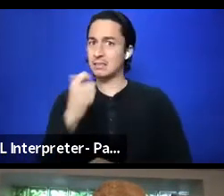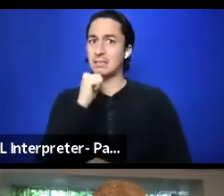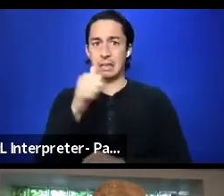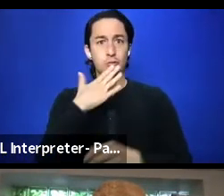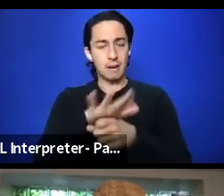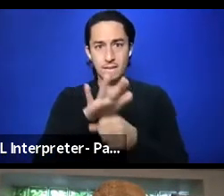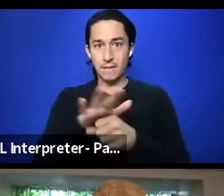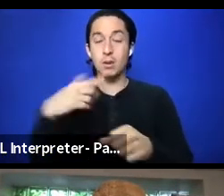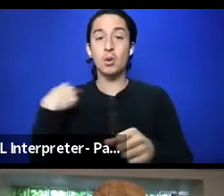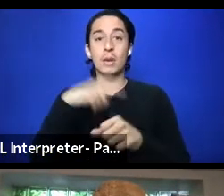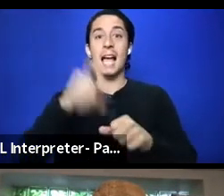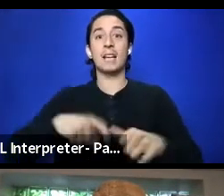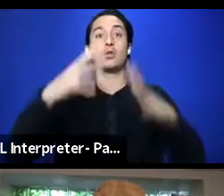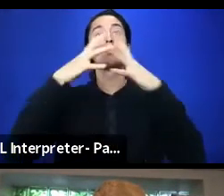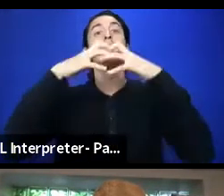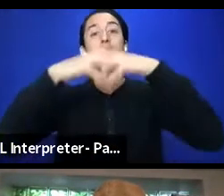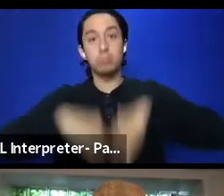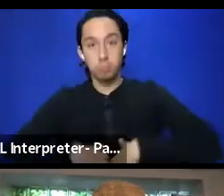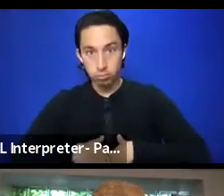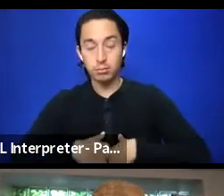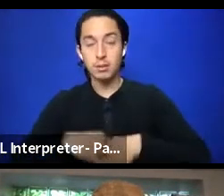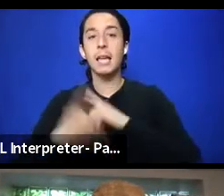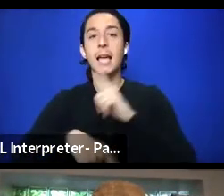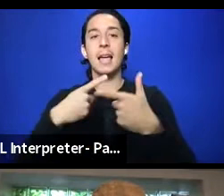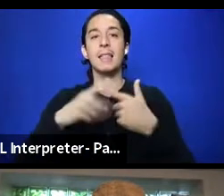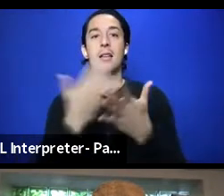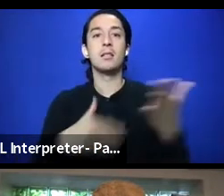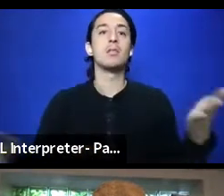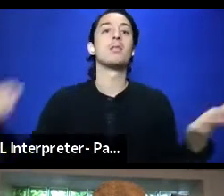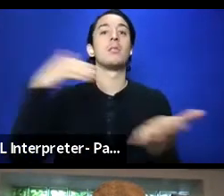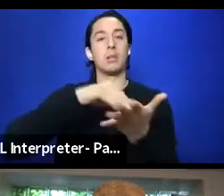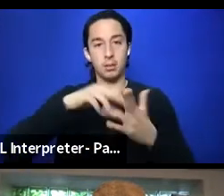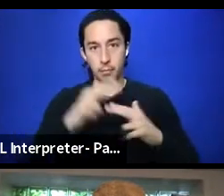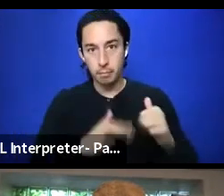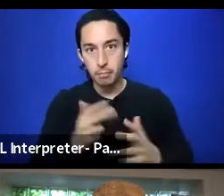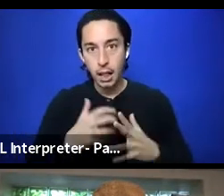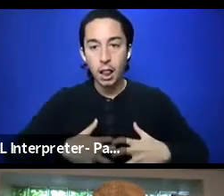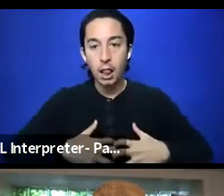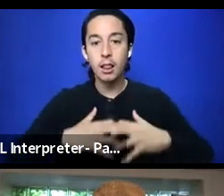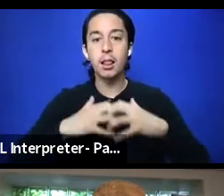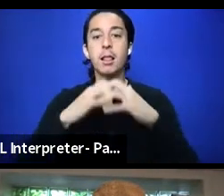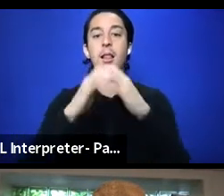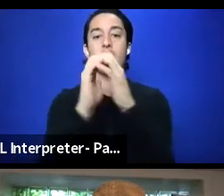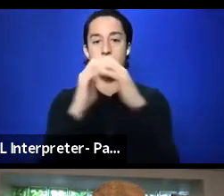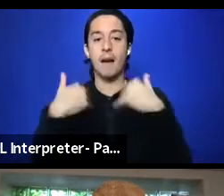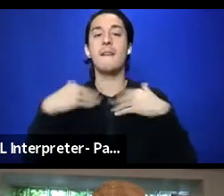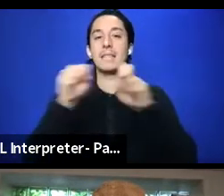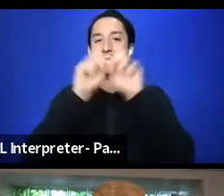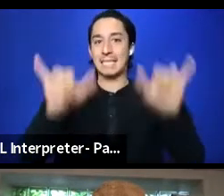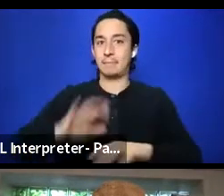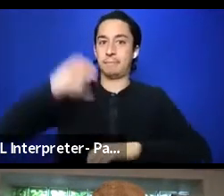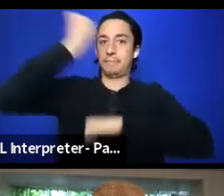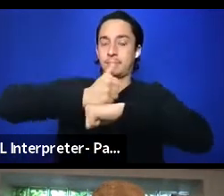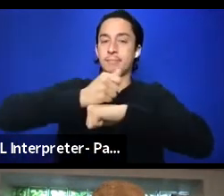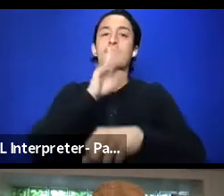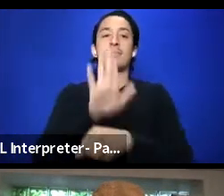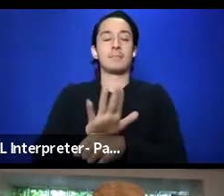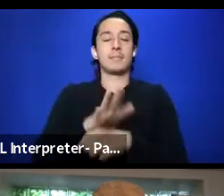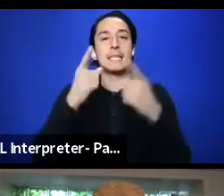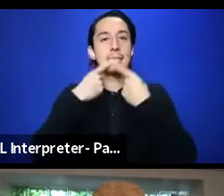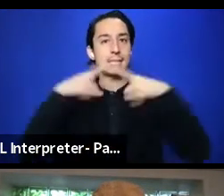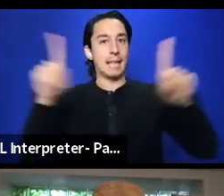completely break the table down and rebuild it so that there's a system in place to guarantee the success and inclusion,